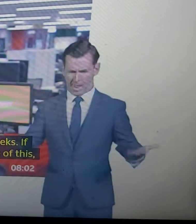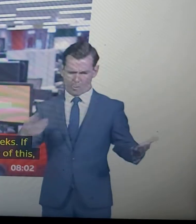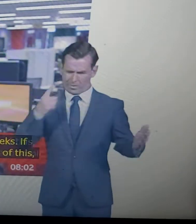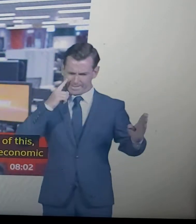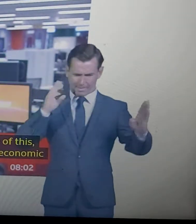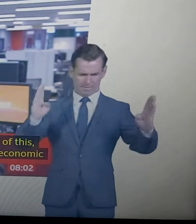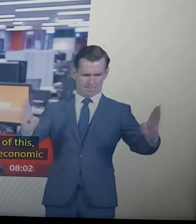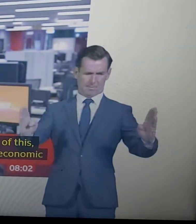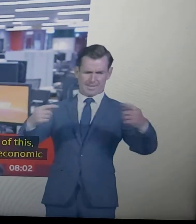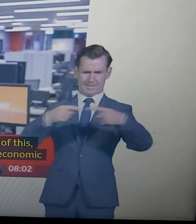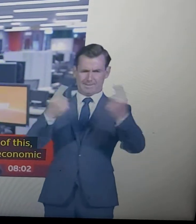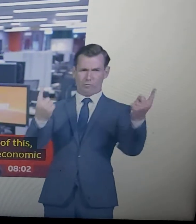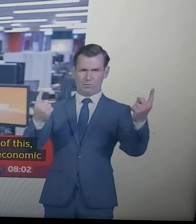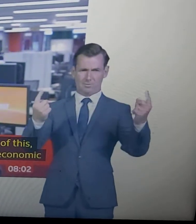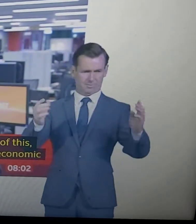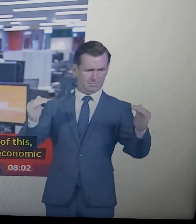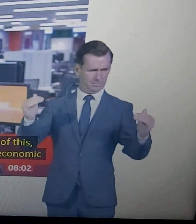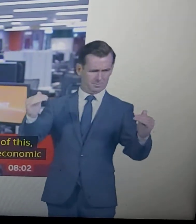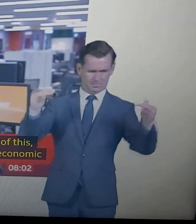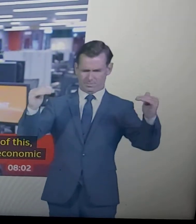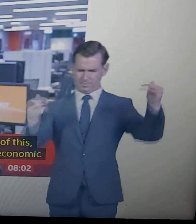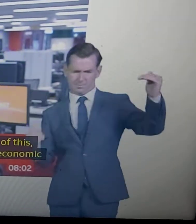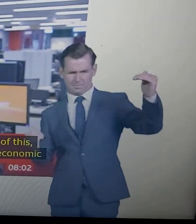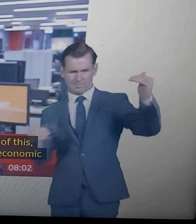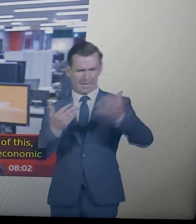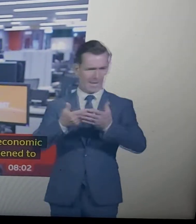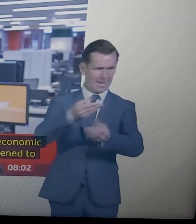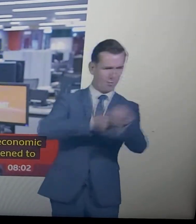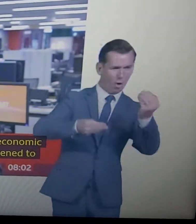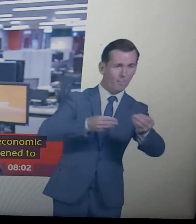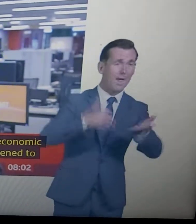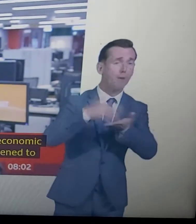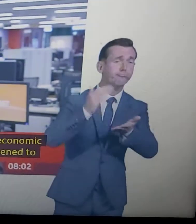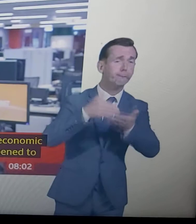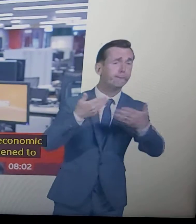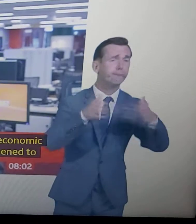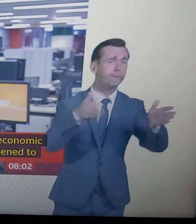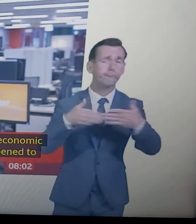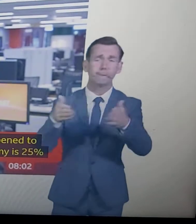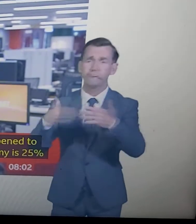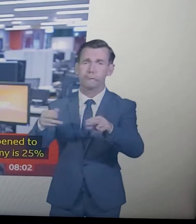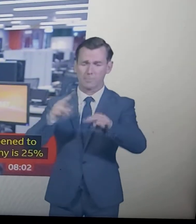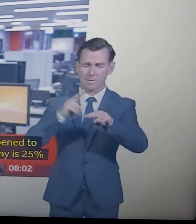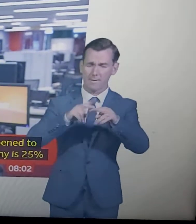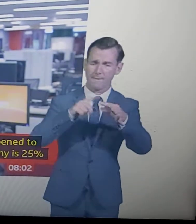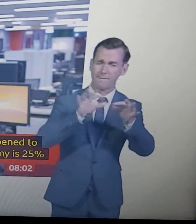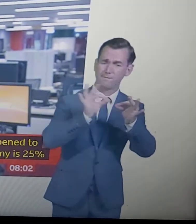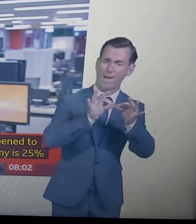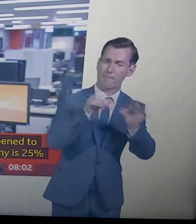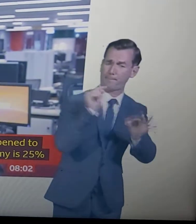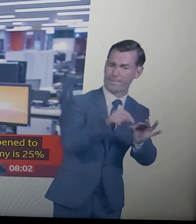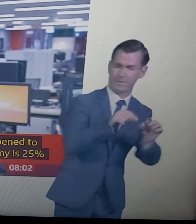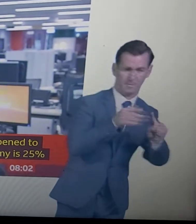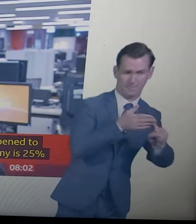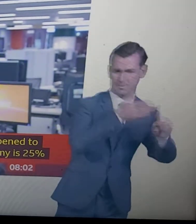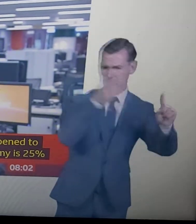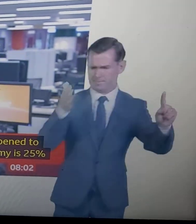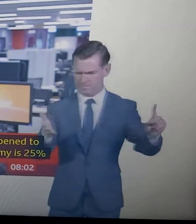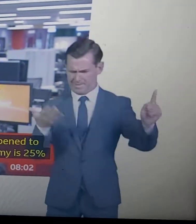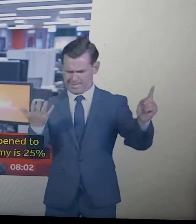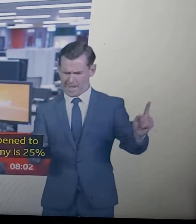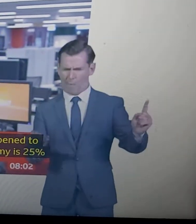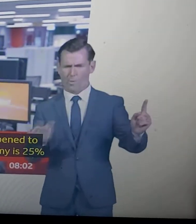the economy is 25% smaller than it was in February. Now, I talked about the financial crisis of